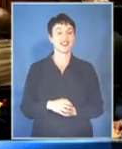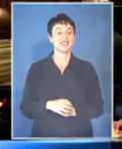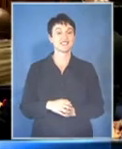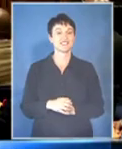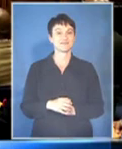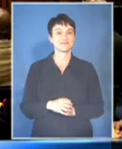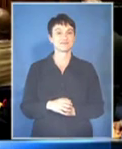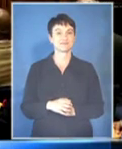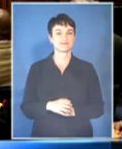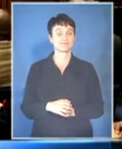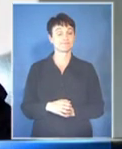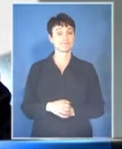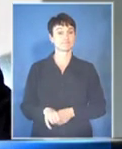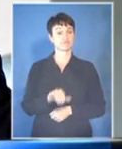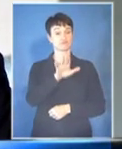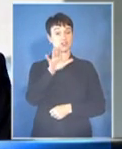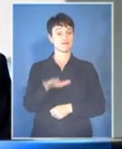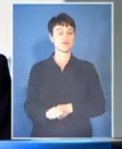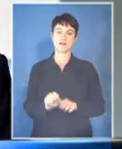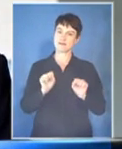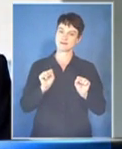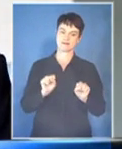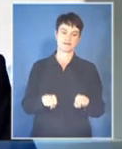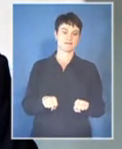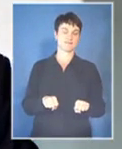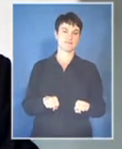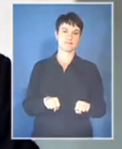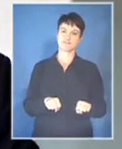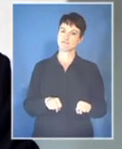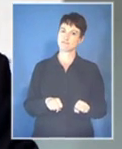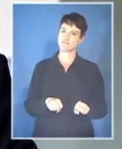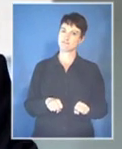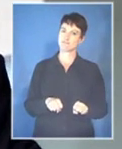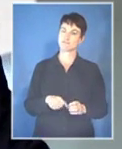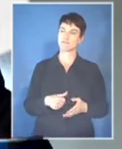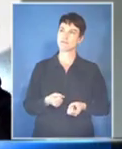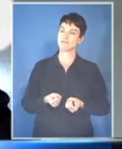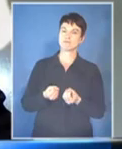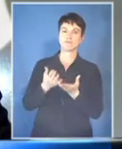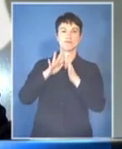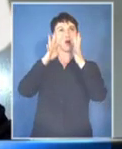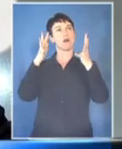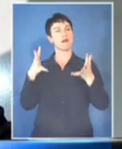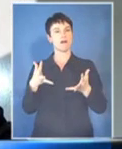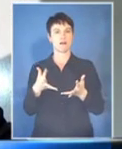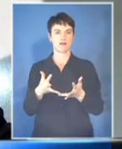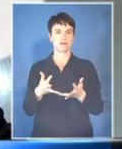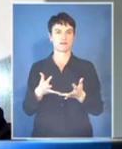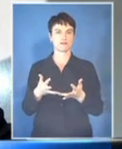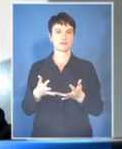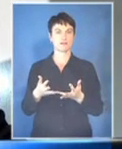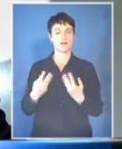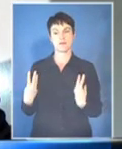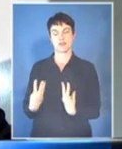can and should contribute to the world a unique civilization that is thoroughly spiritual